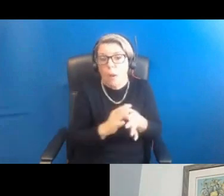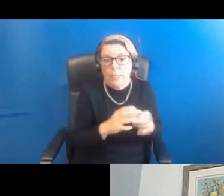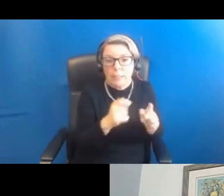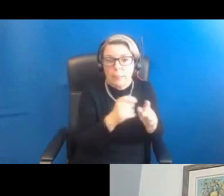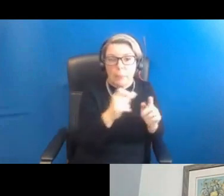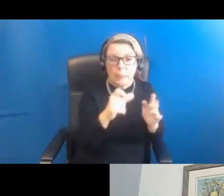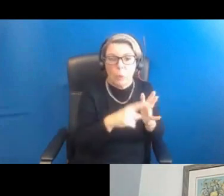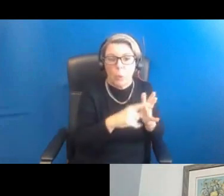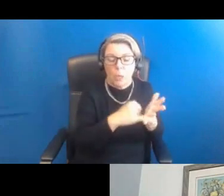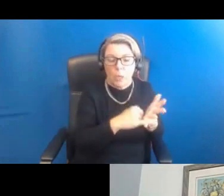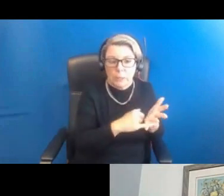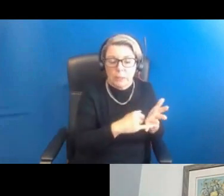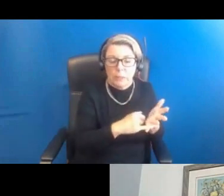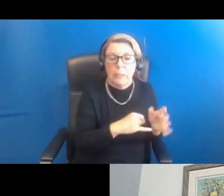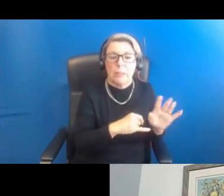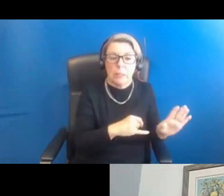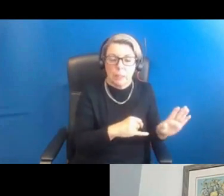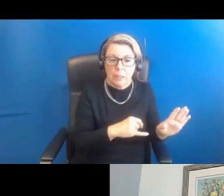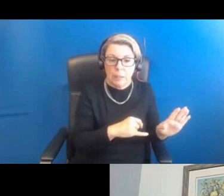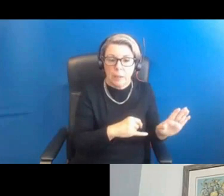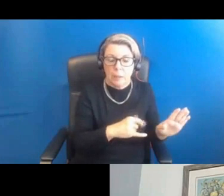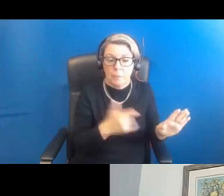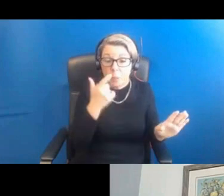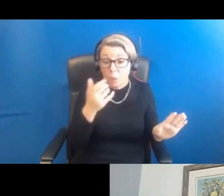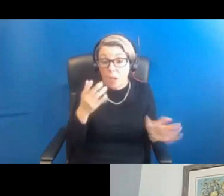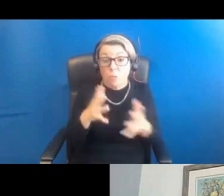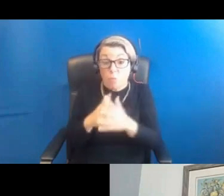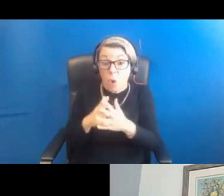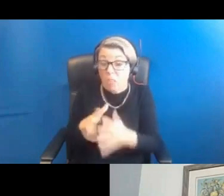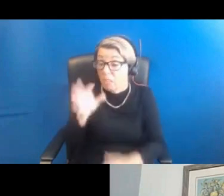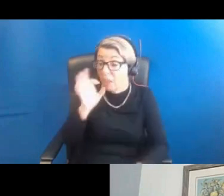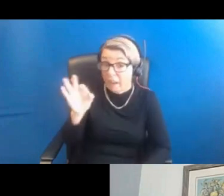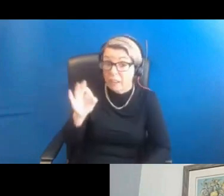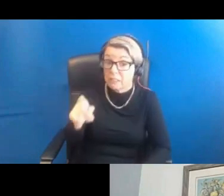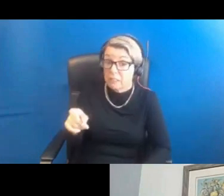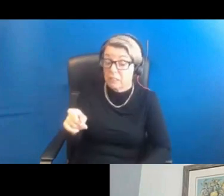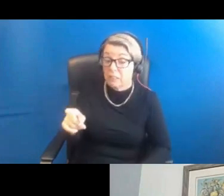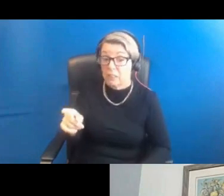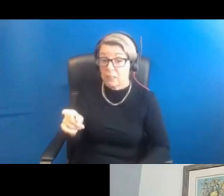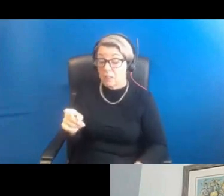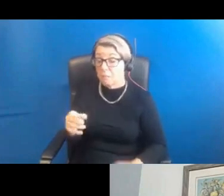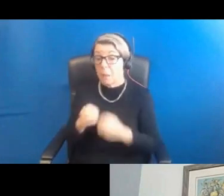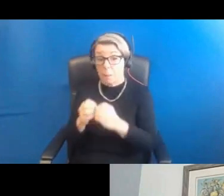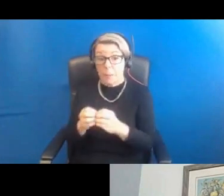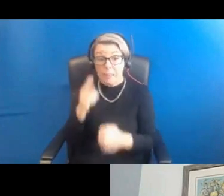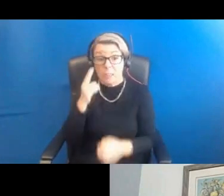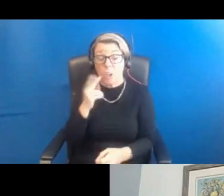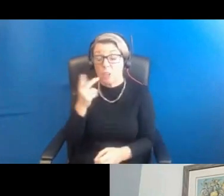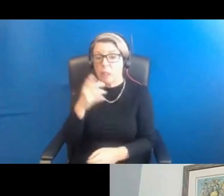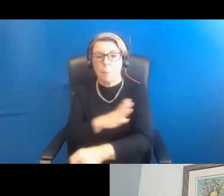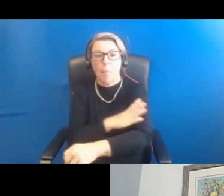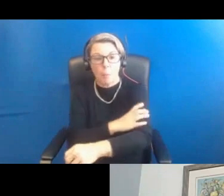polycystic ovarian syndrome, then it would be worth just asking if the practice nurse could check your blood pressure.